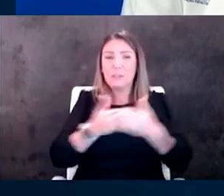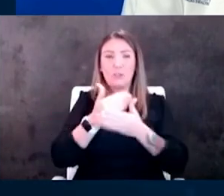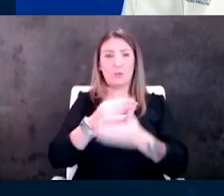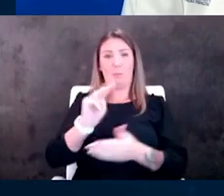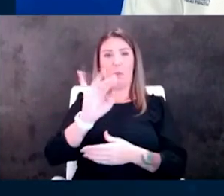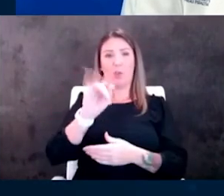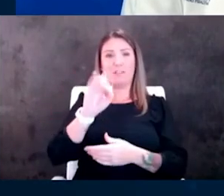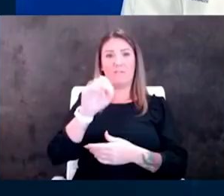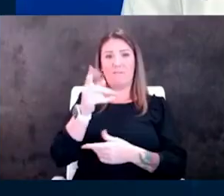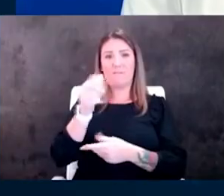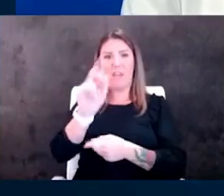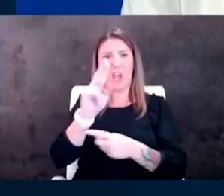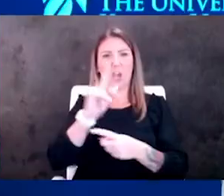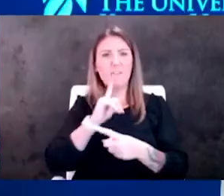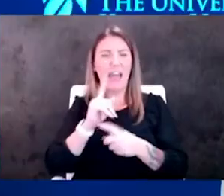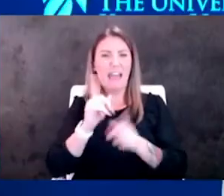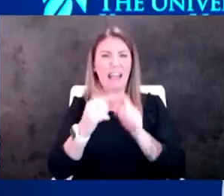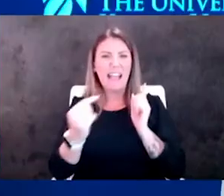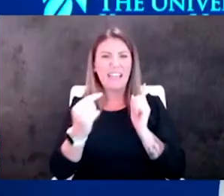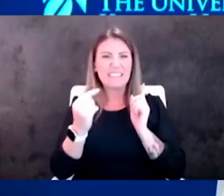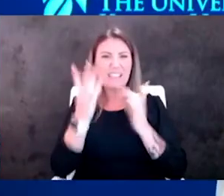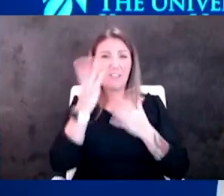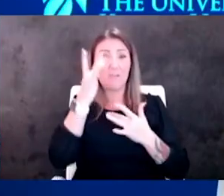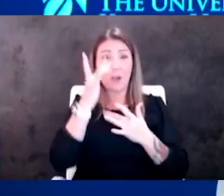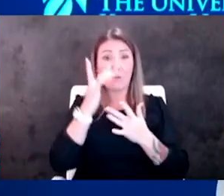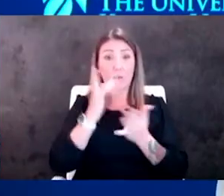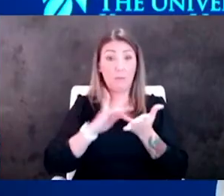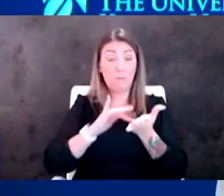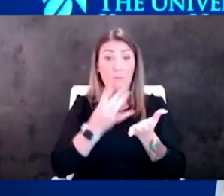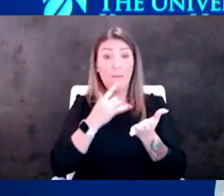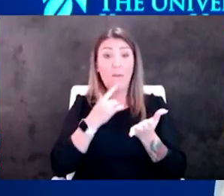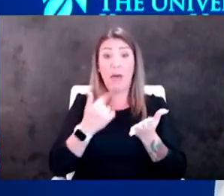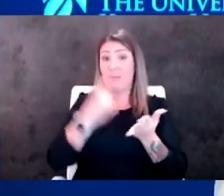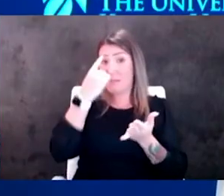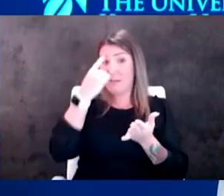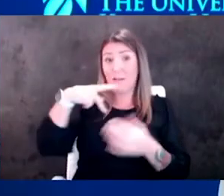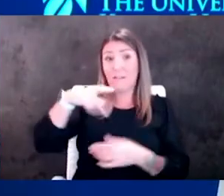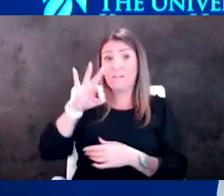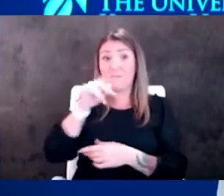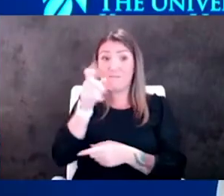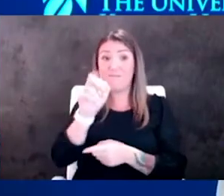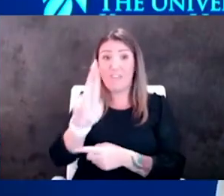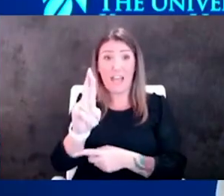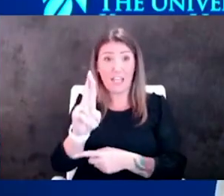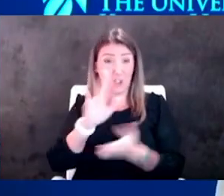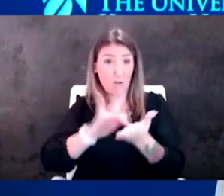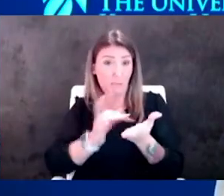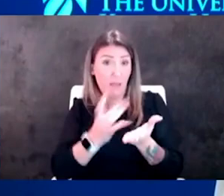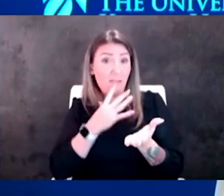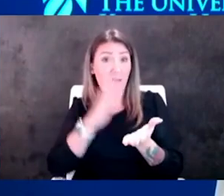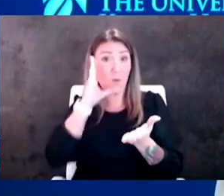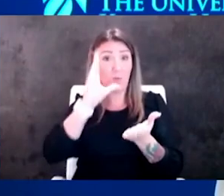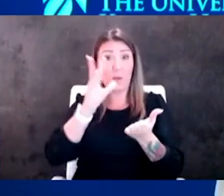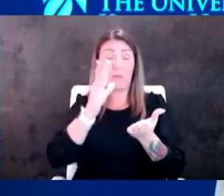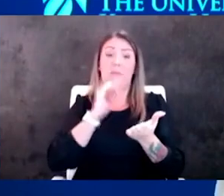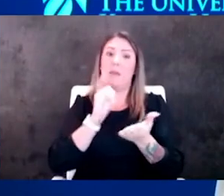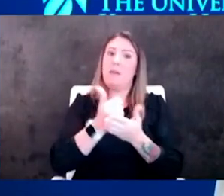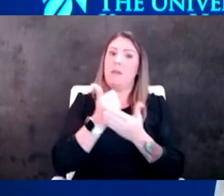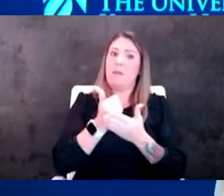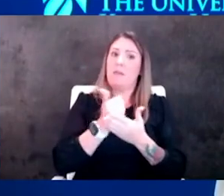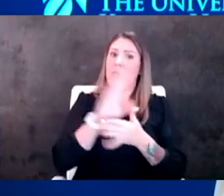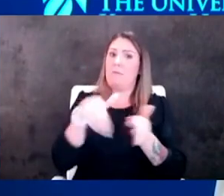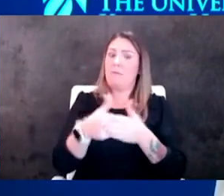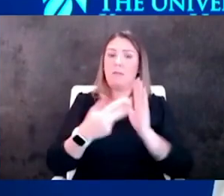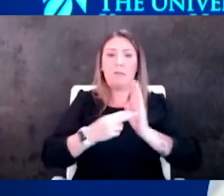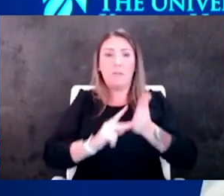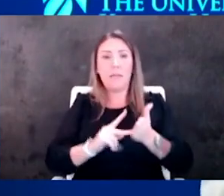merc pill for the antiviral pill i think the pfizer pills we're gonna hear about in two more weeks i think that pfizer pill may be a knockout and by all indications omicron is